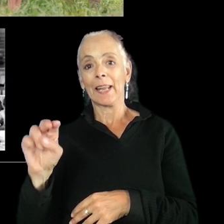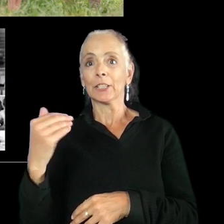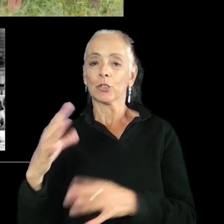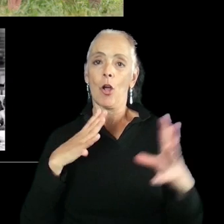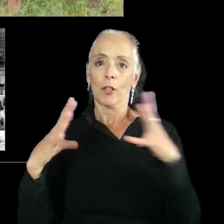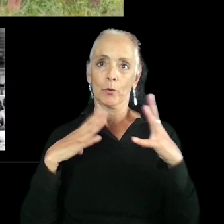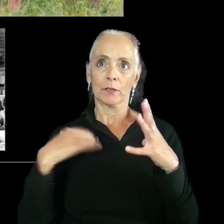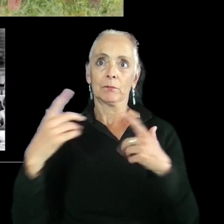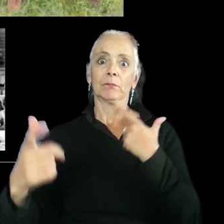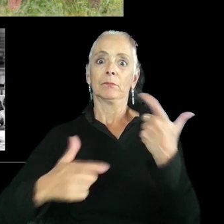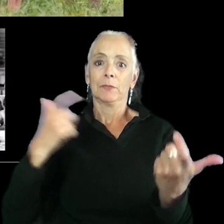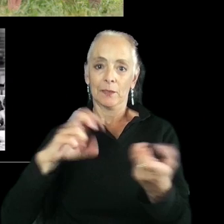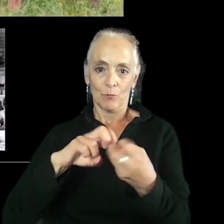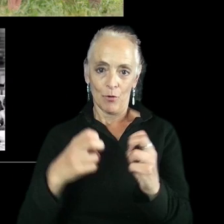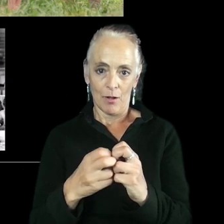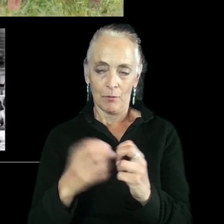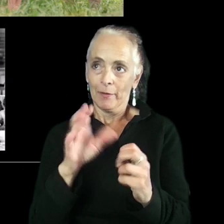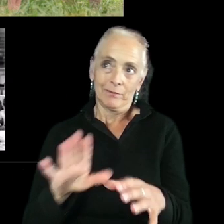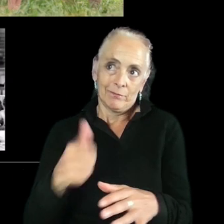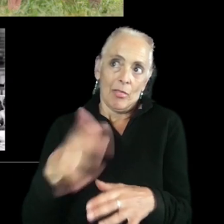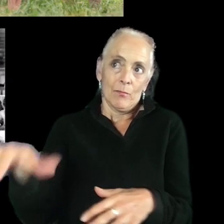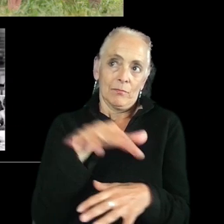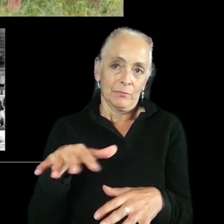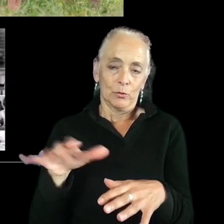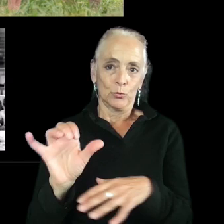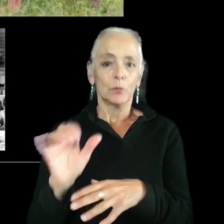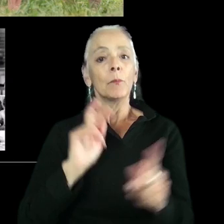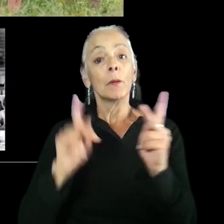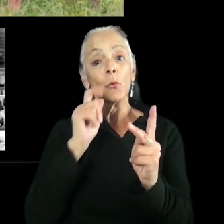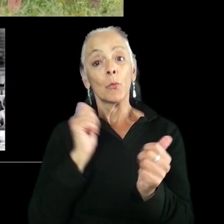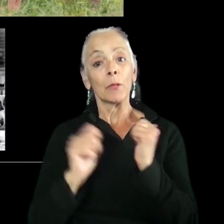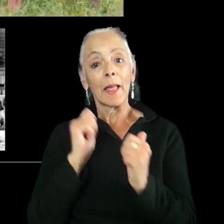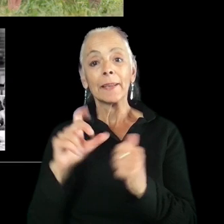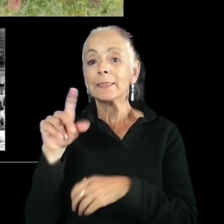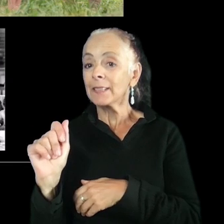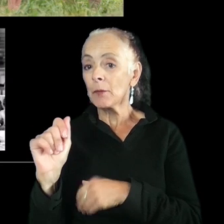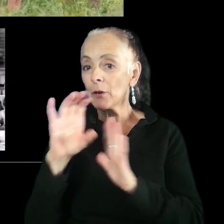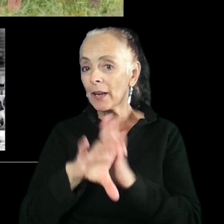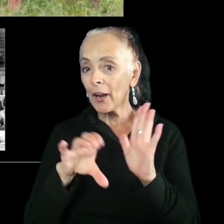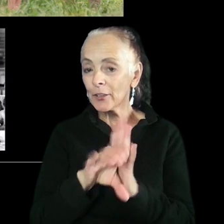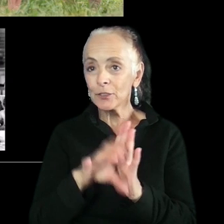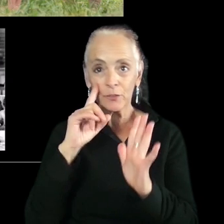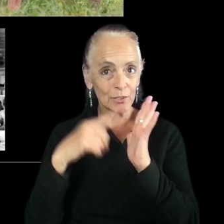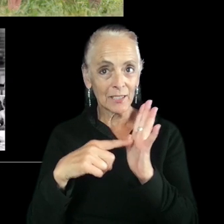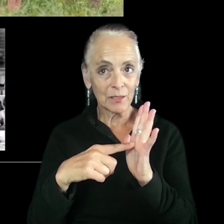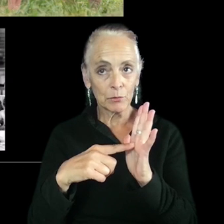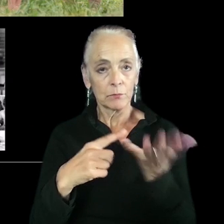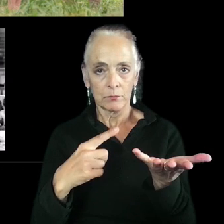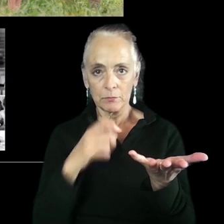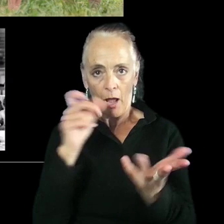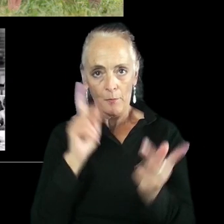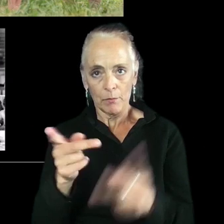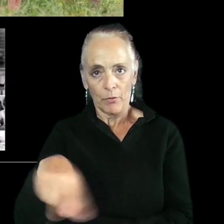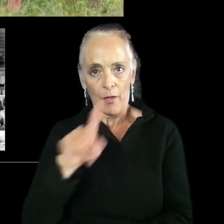and elsewhere where people who are playing disabled characters, for example, are not people who are disabled